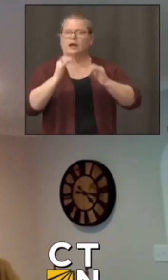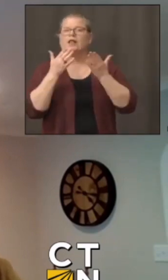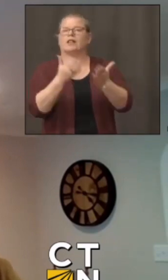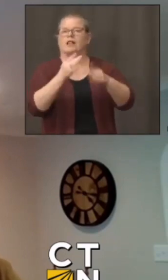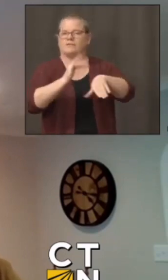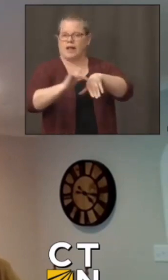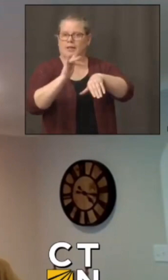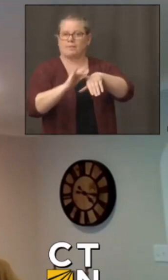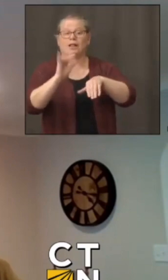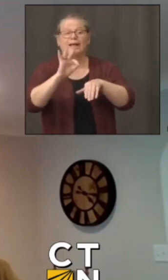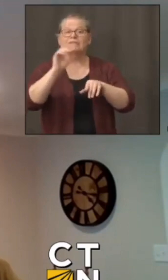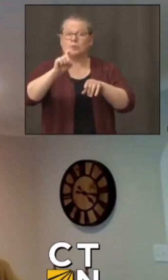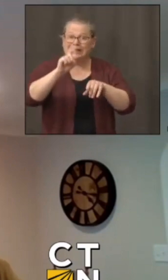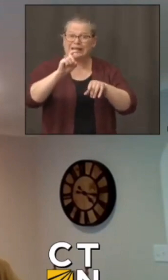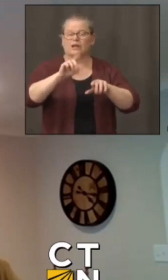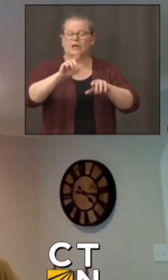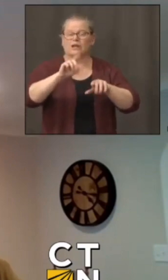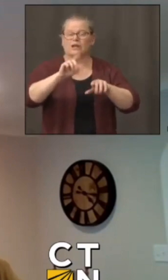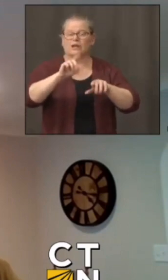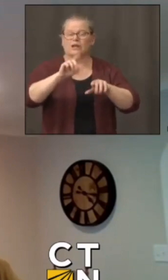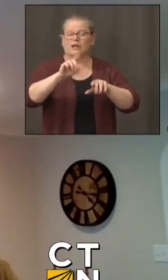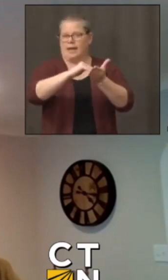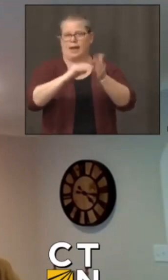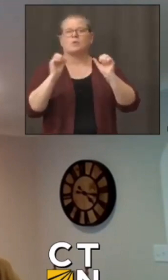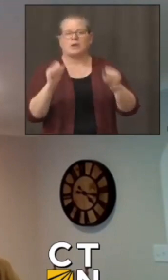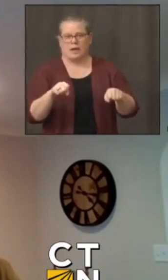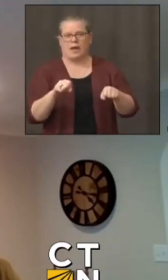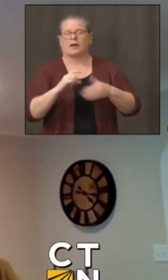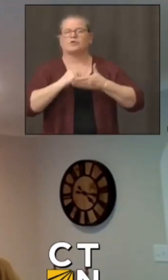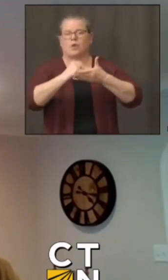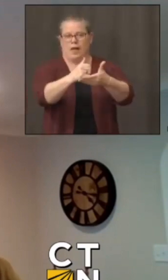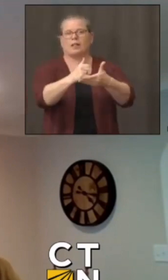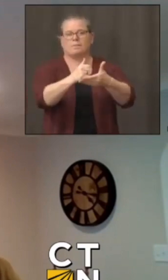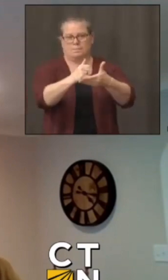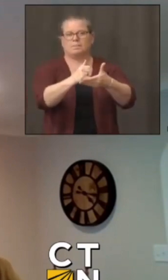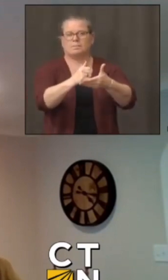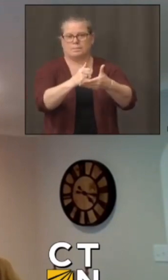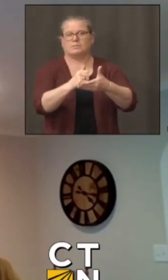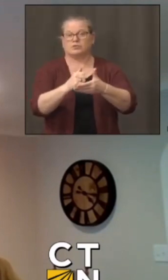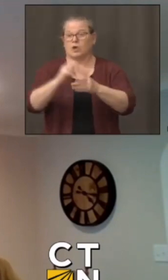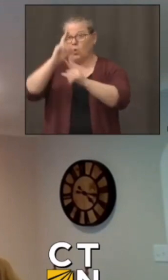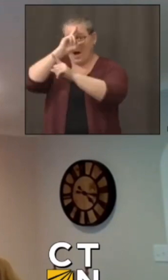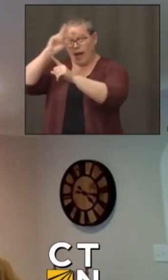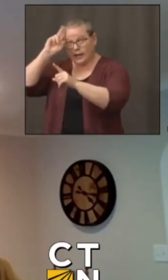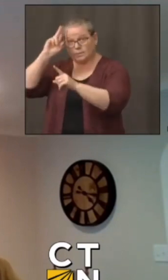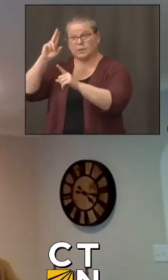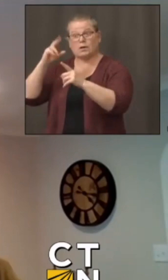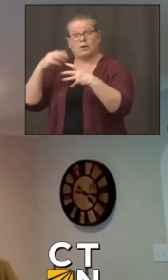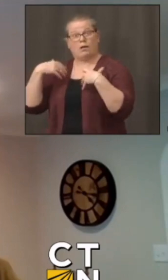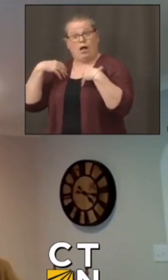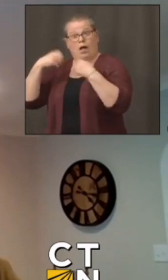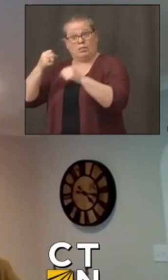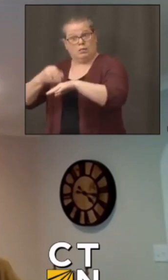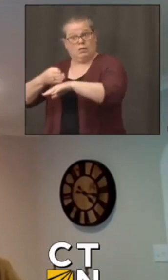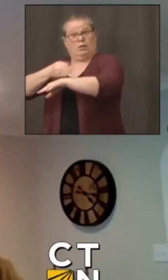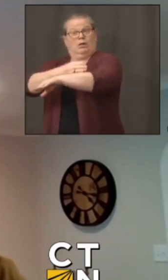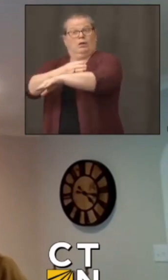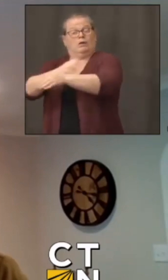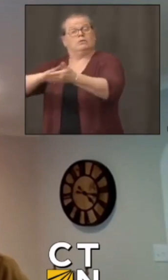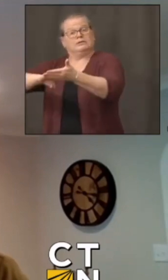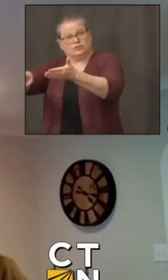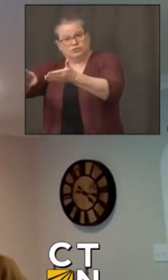we can uh call on that uh capacity as well to help uh people get discharged from the hospital sooner if they need to be